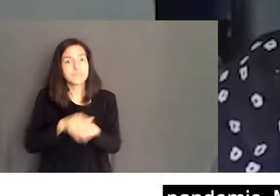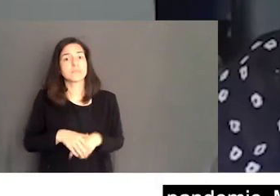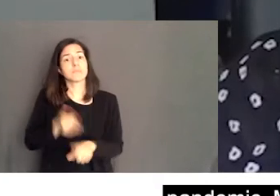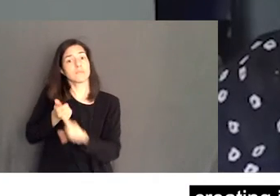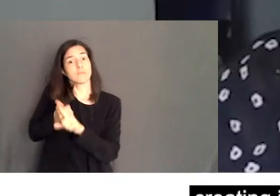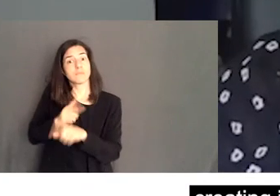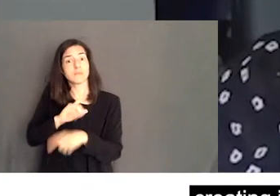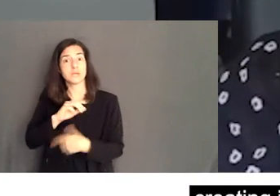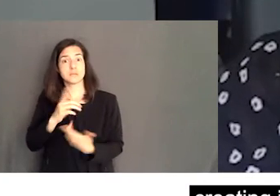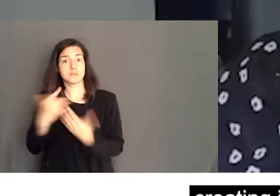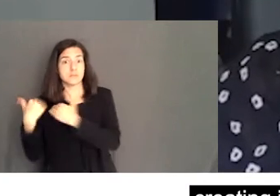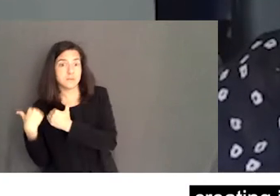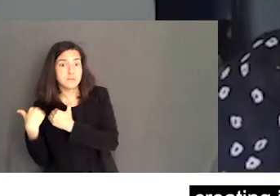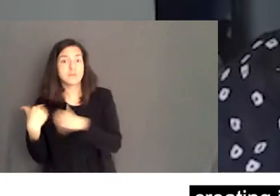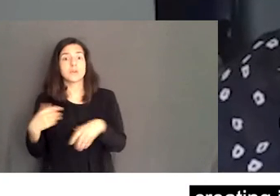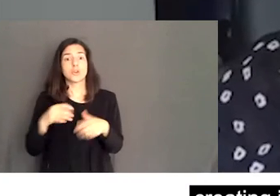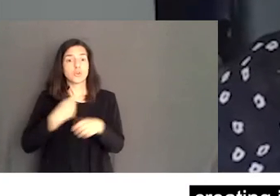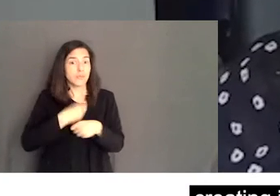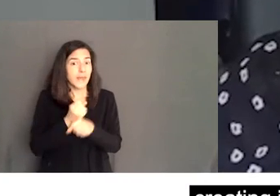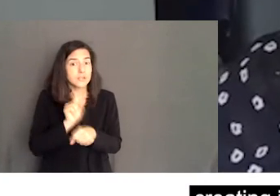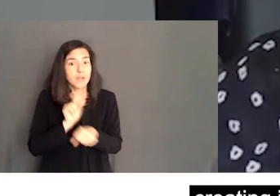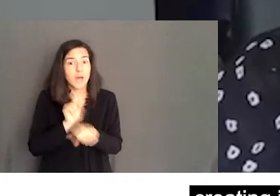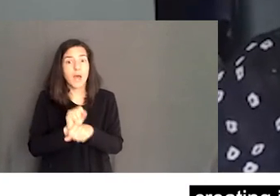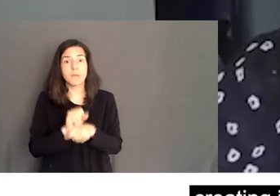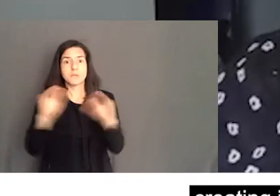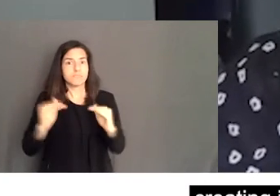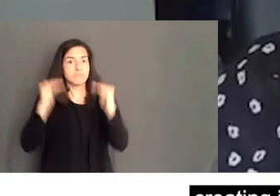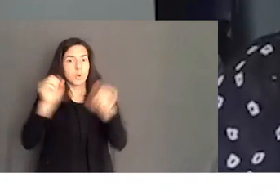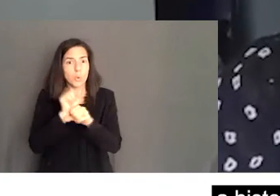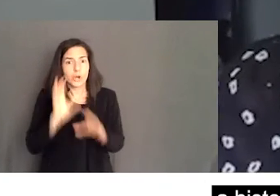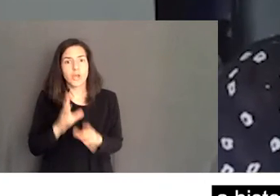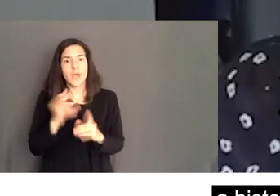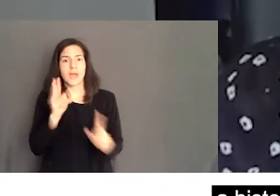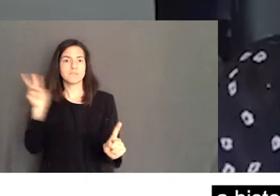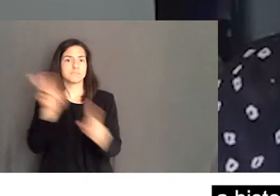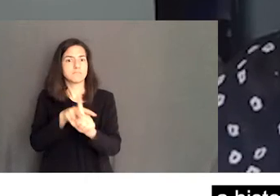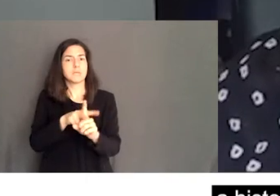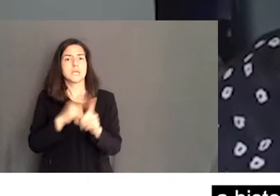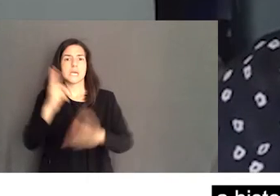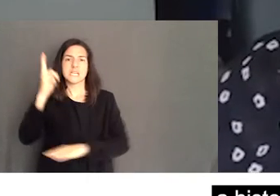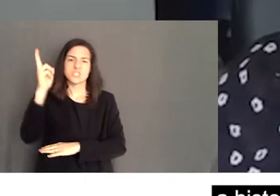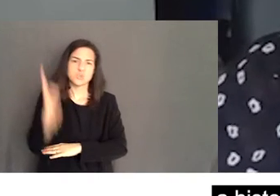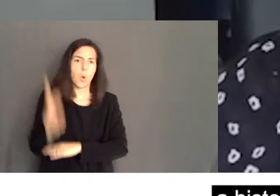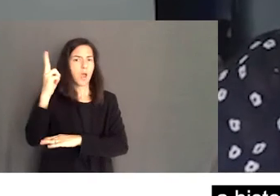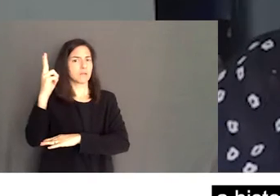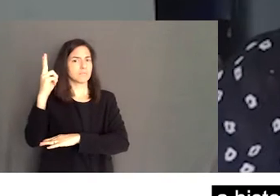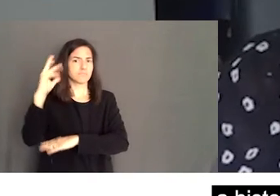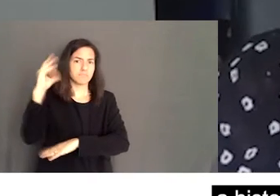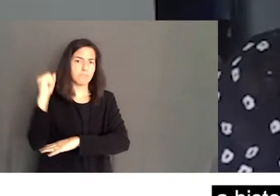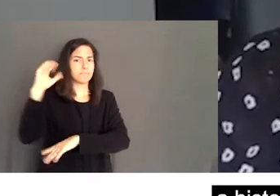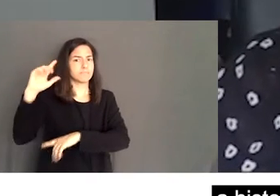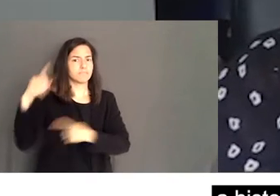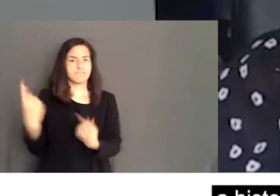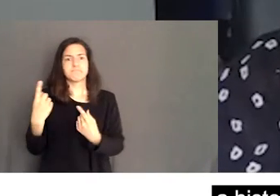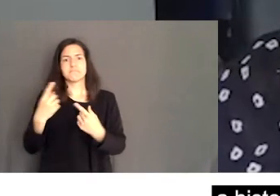the charge on creating jobs, upskilling workers, and implementing a historic Disability Inclusion